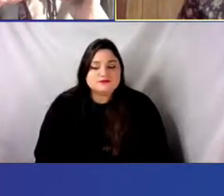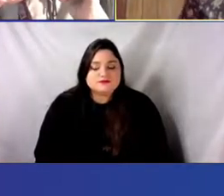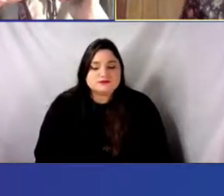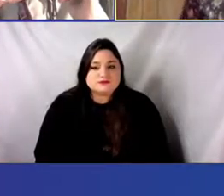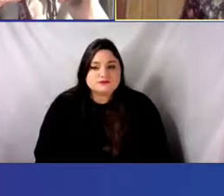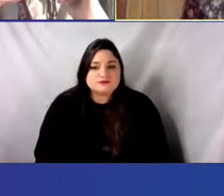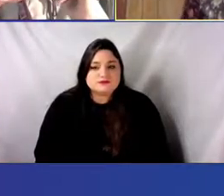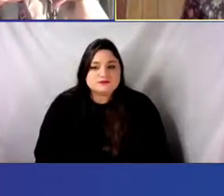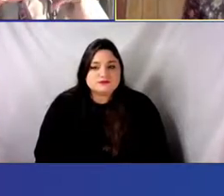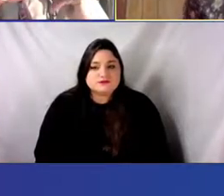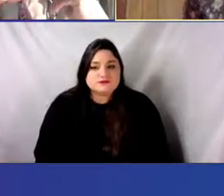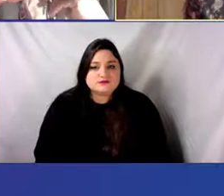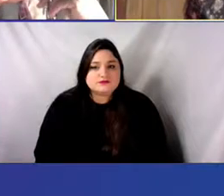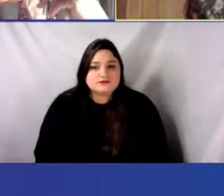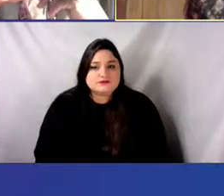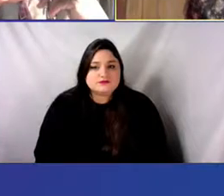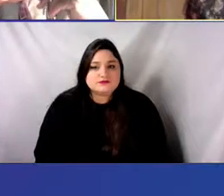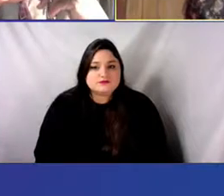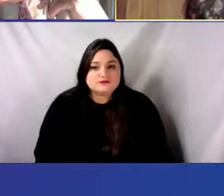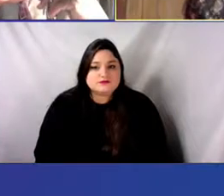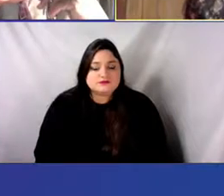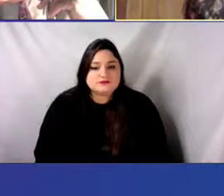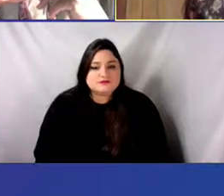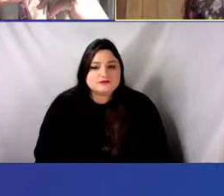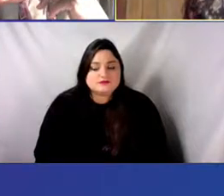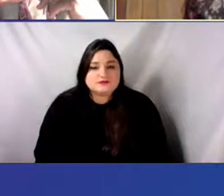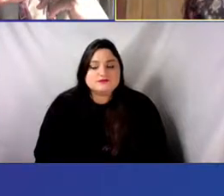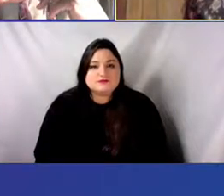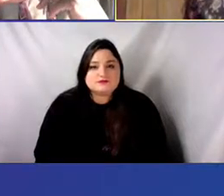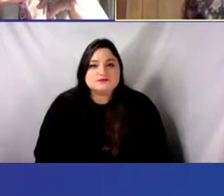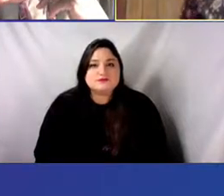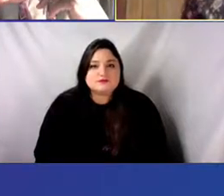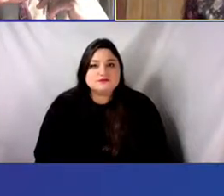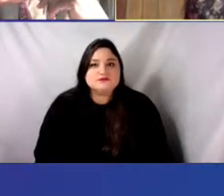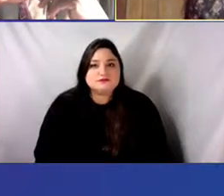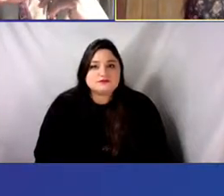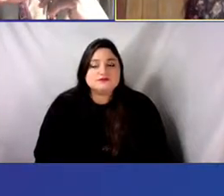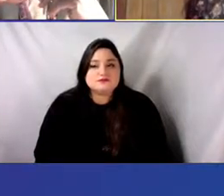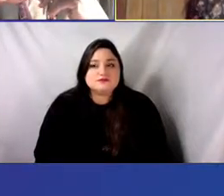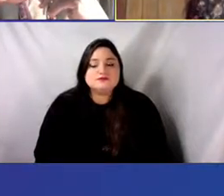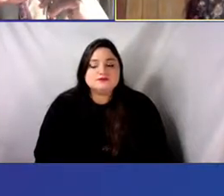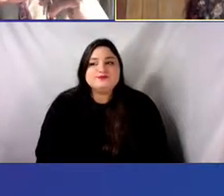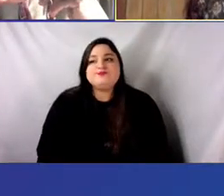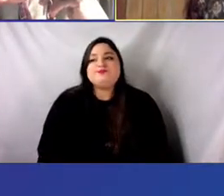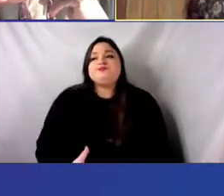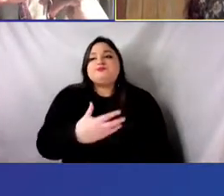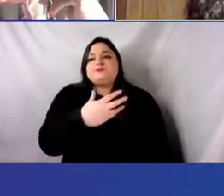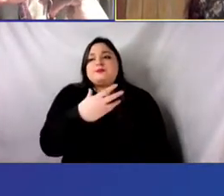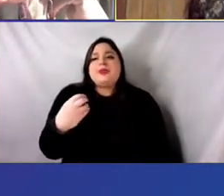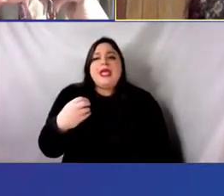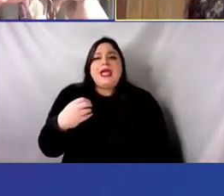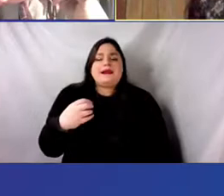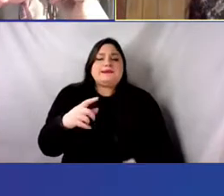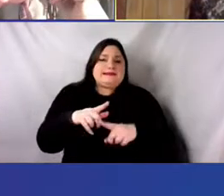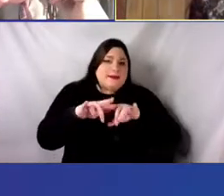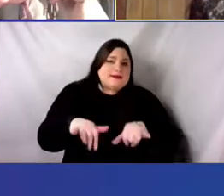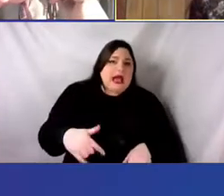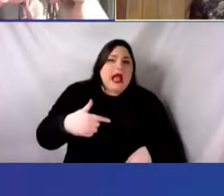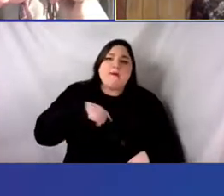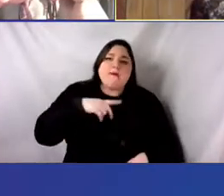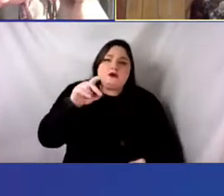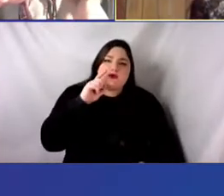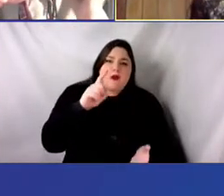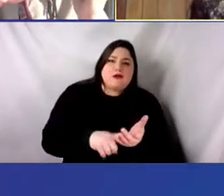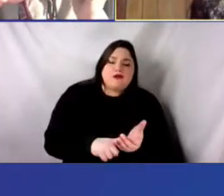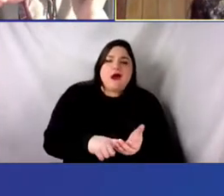wanting to explore facets of one's identity and culture authentically and a creative